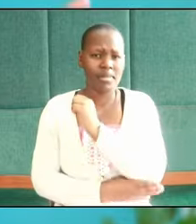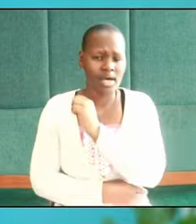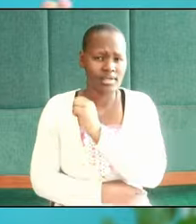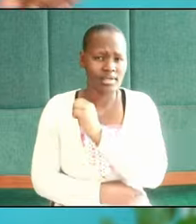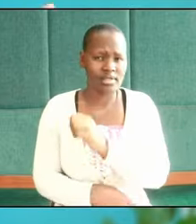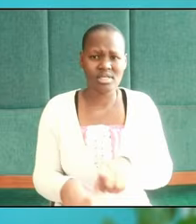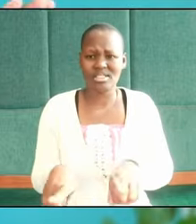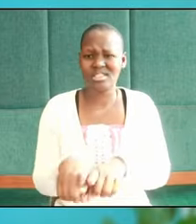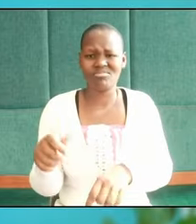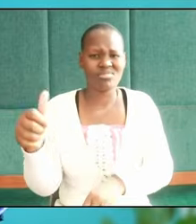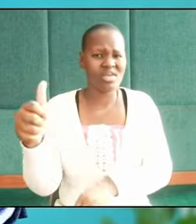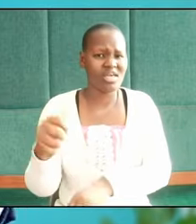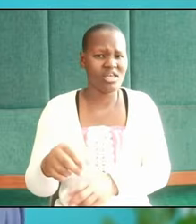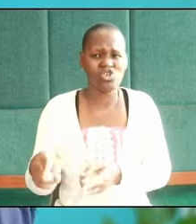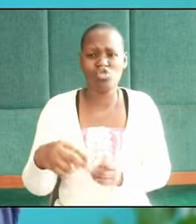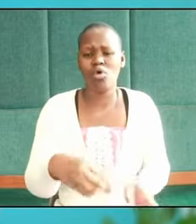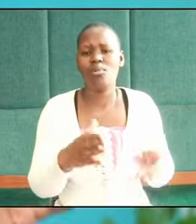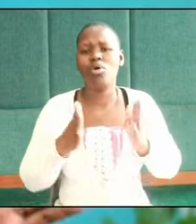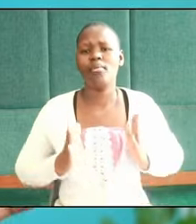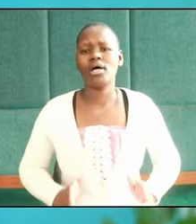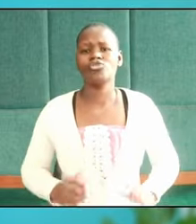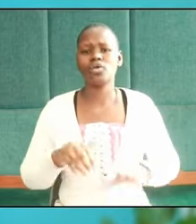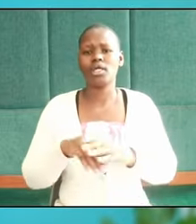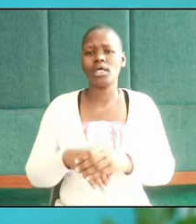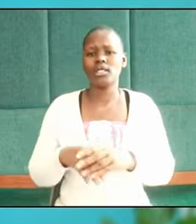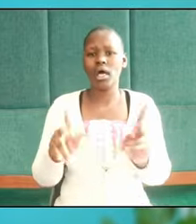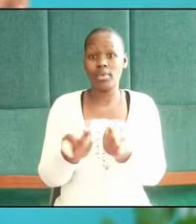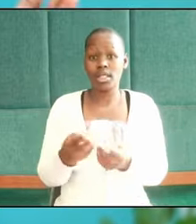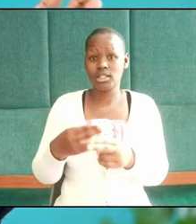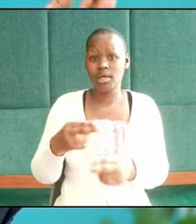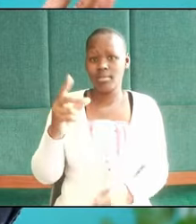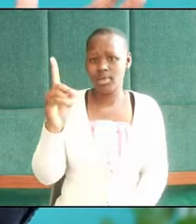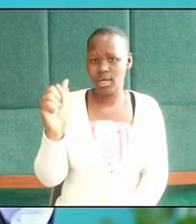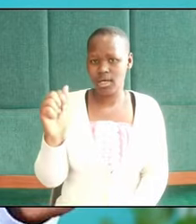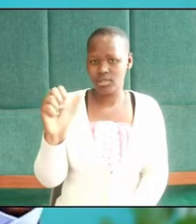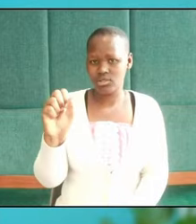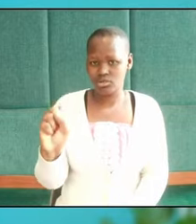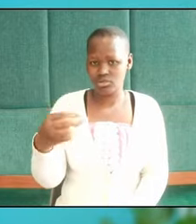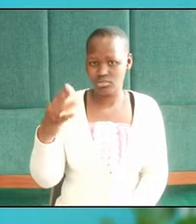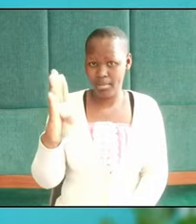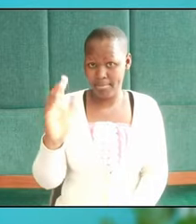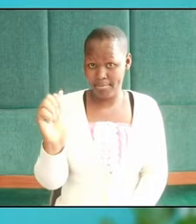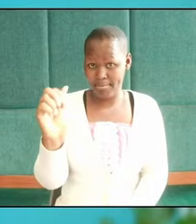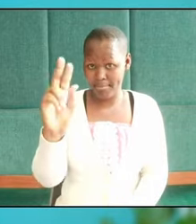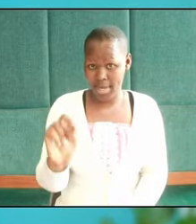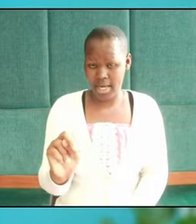any common person in Dashban or people outside Narnia.